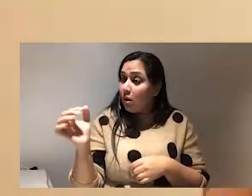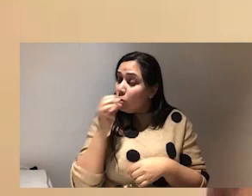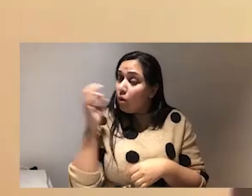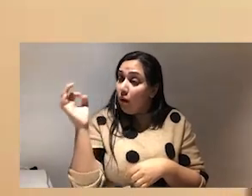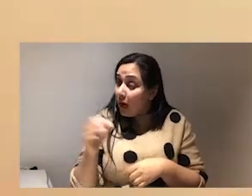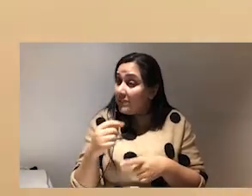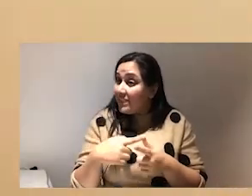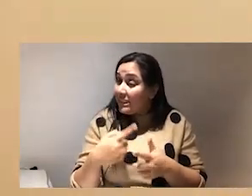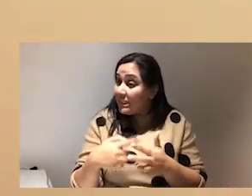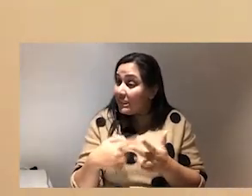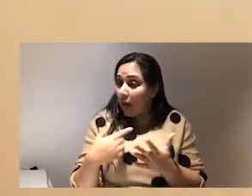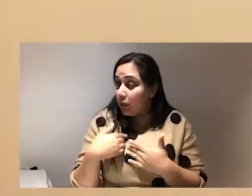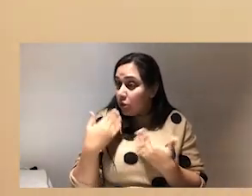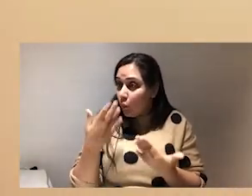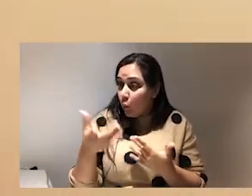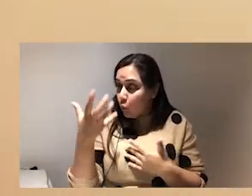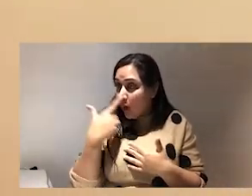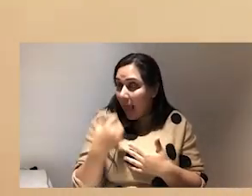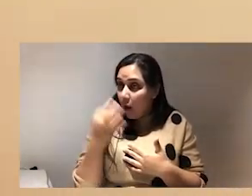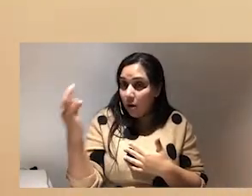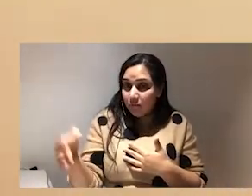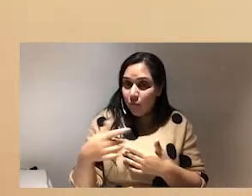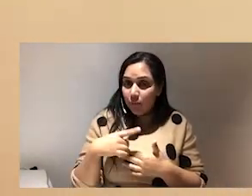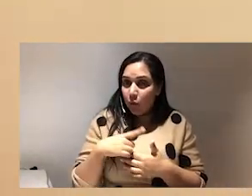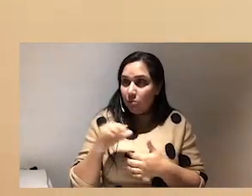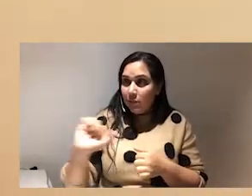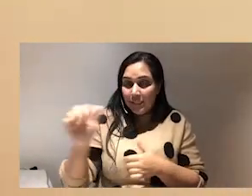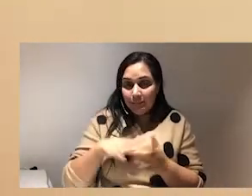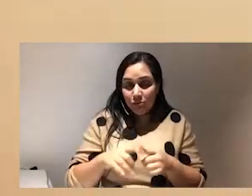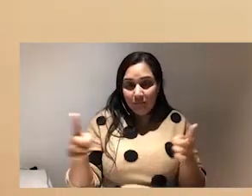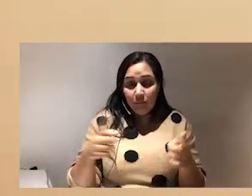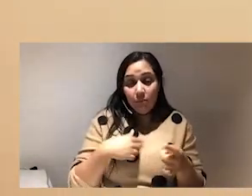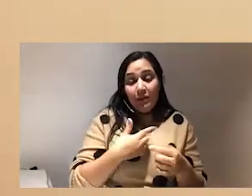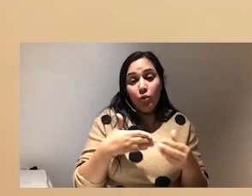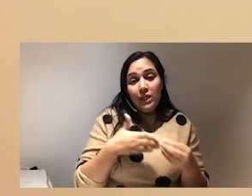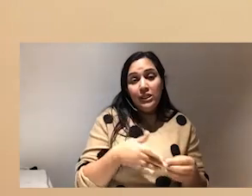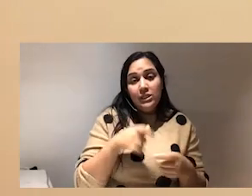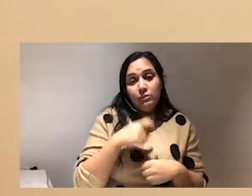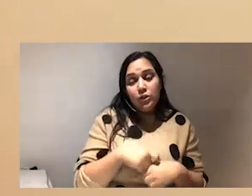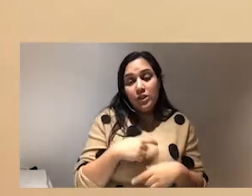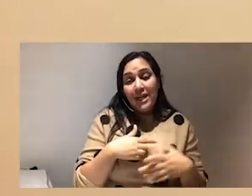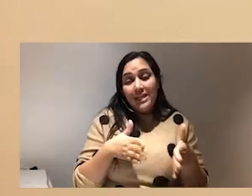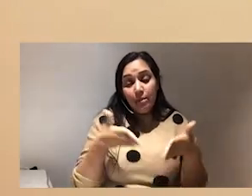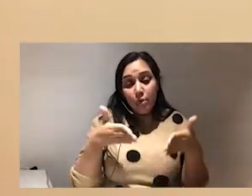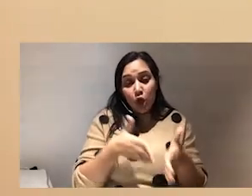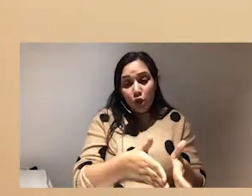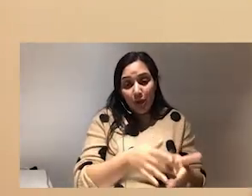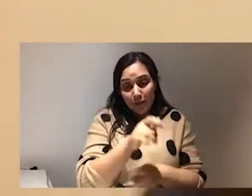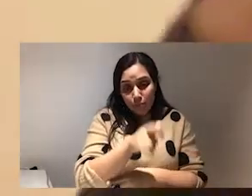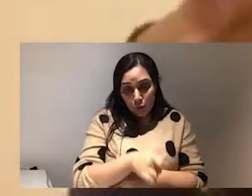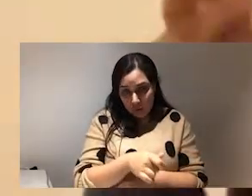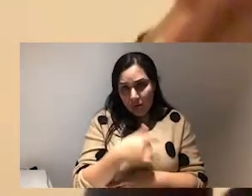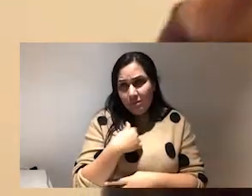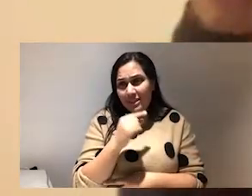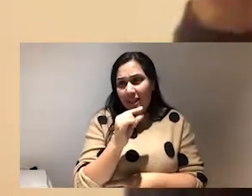ask for that um but but you know honestly i think if you're in leadership position as a marginalized person there is a